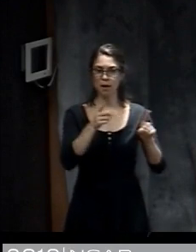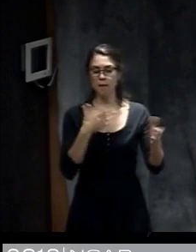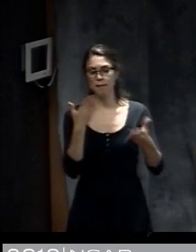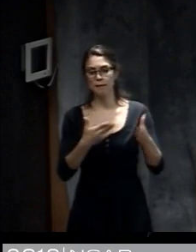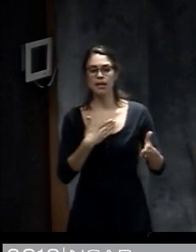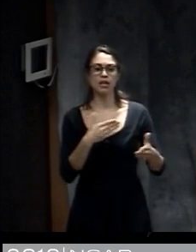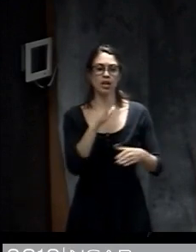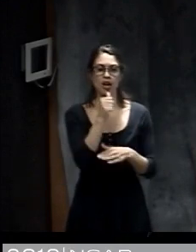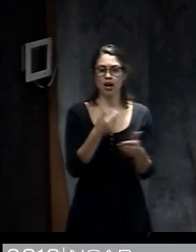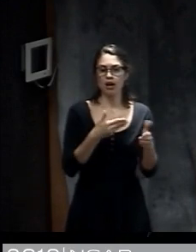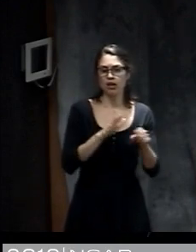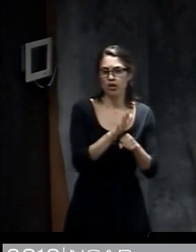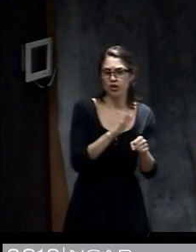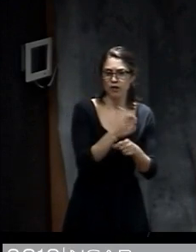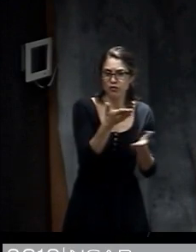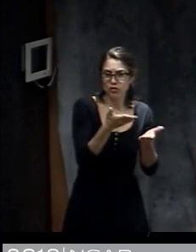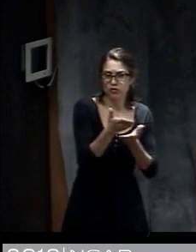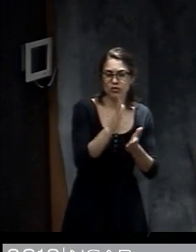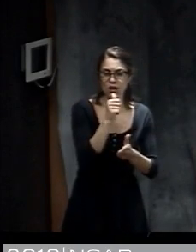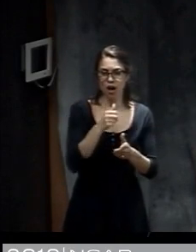effective response to help people.